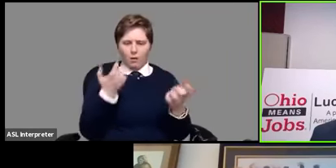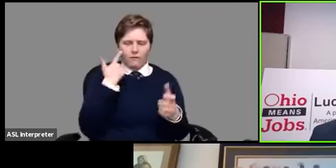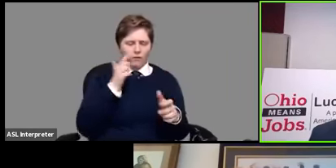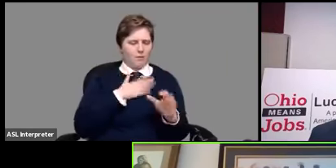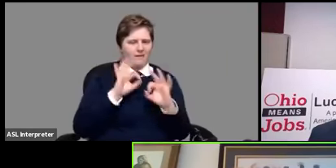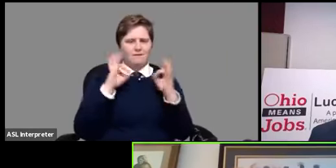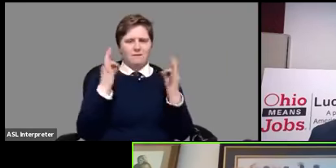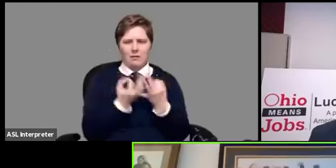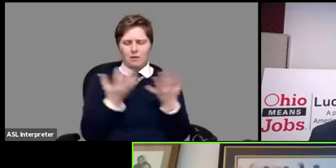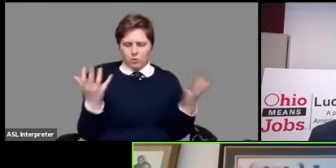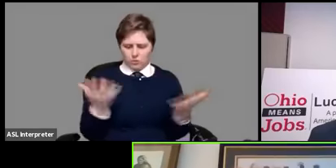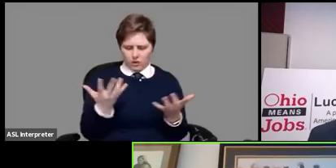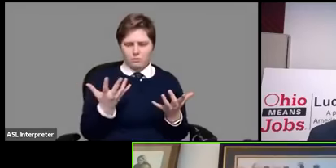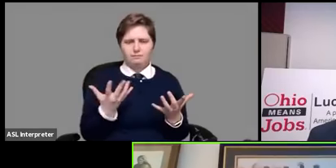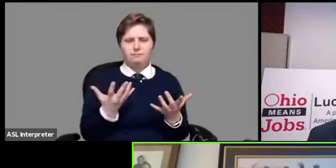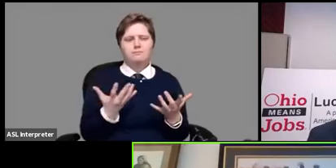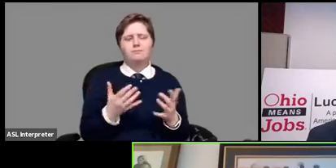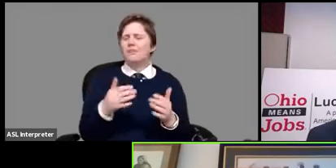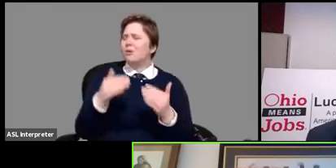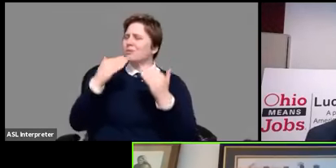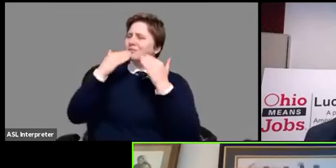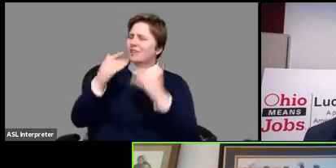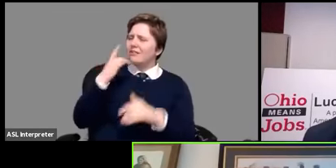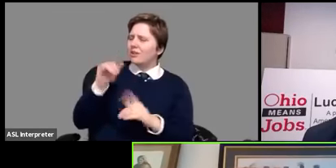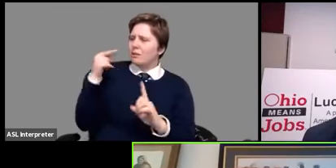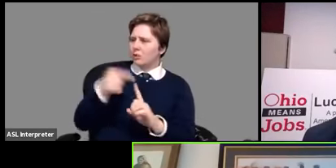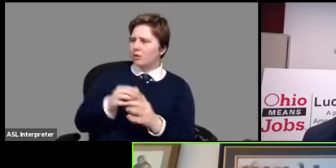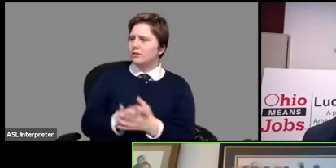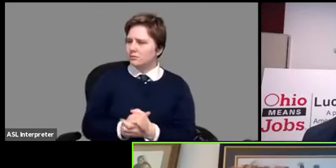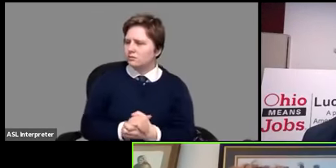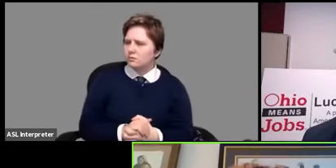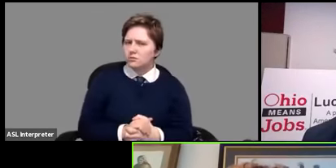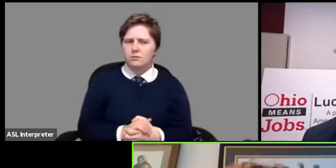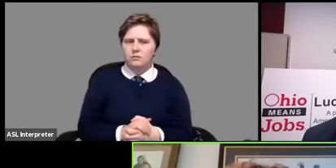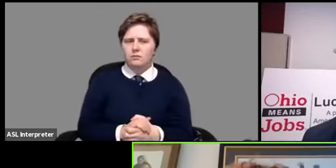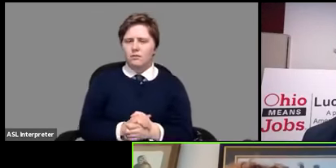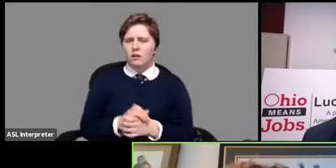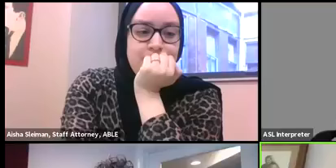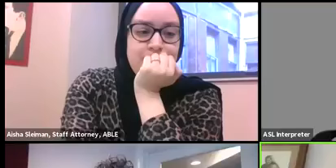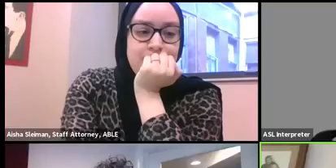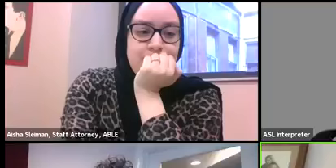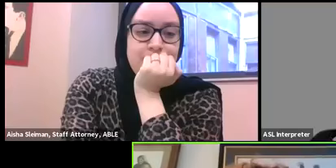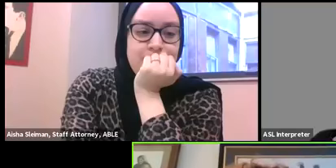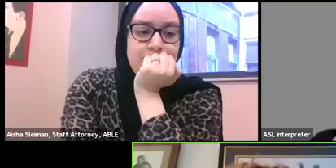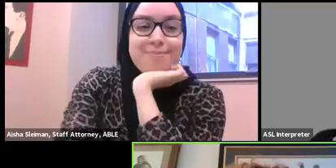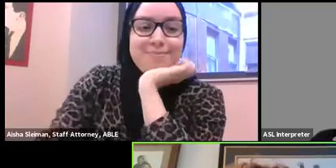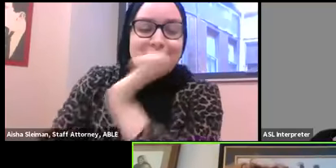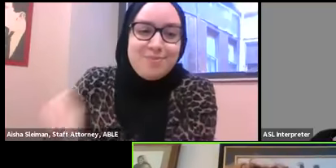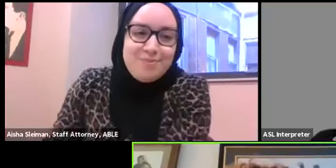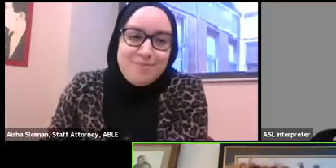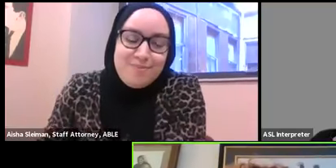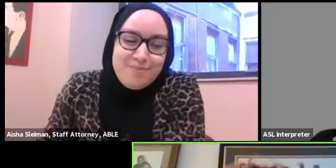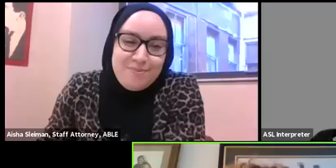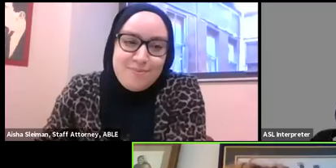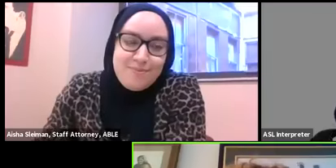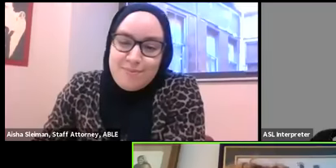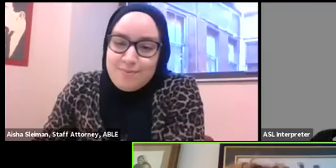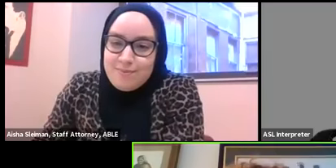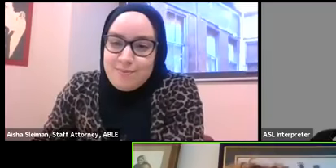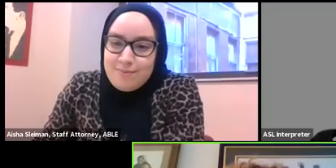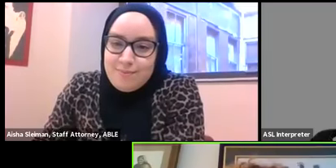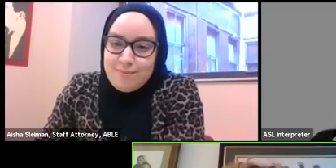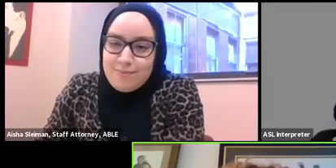right right thank you for that point aisha there is a question that is um